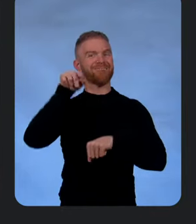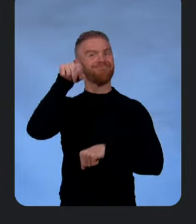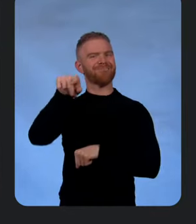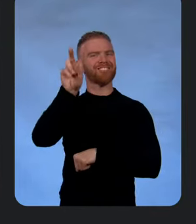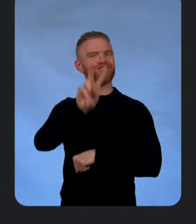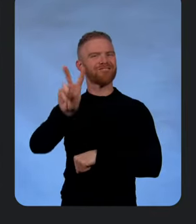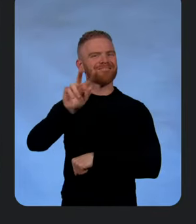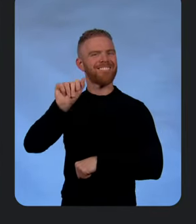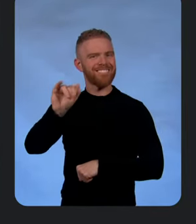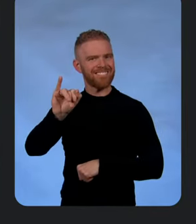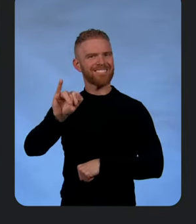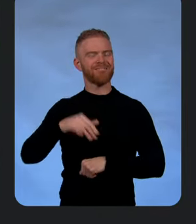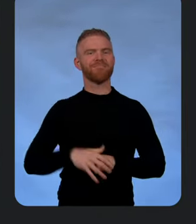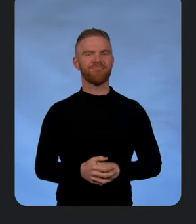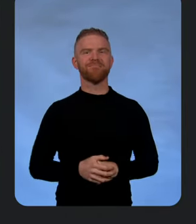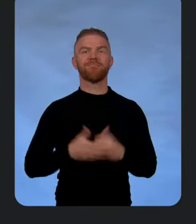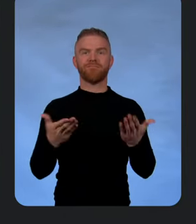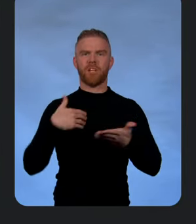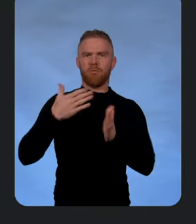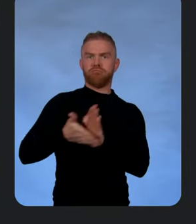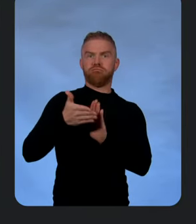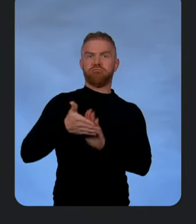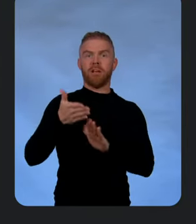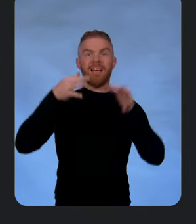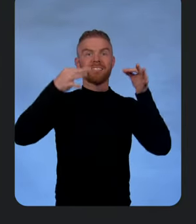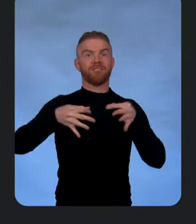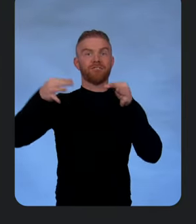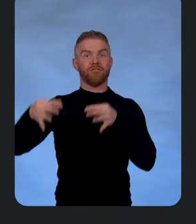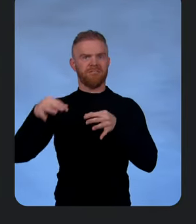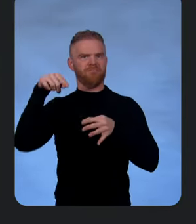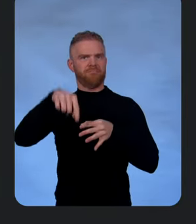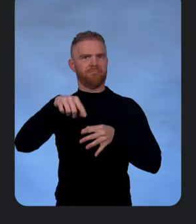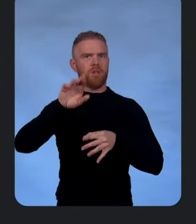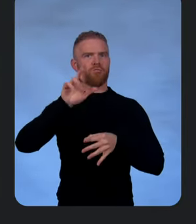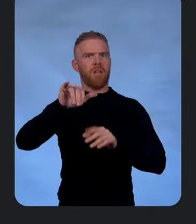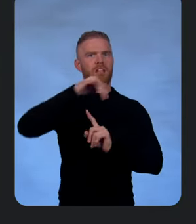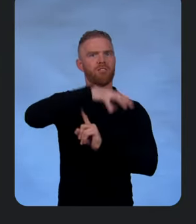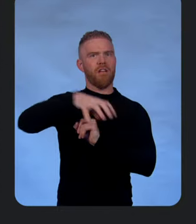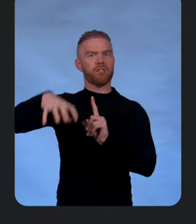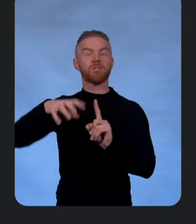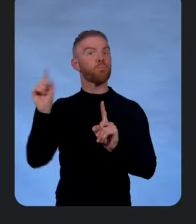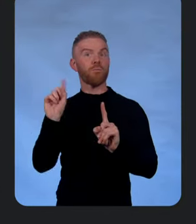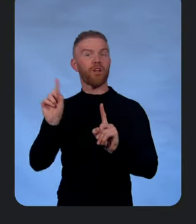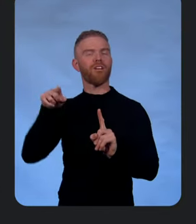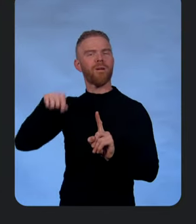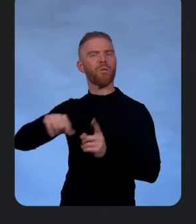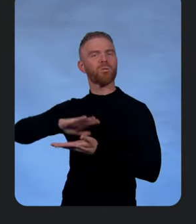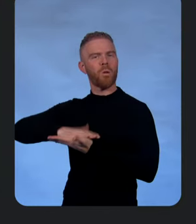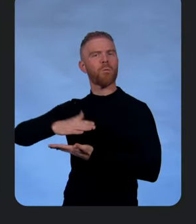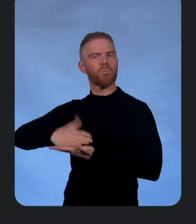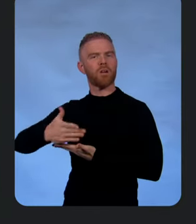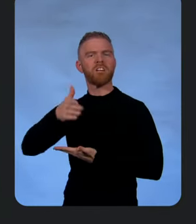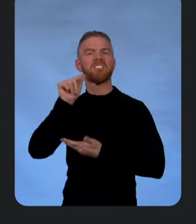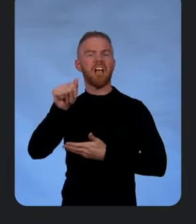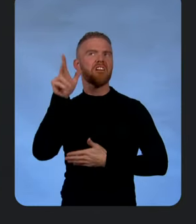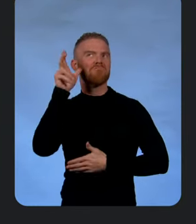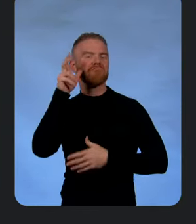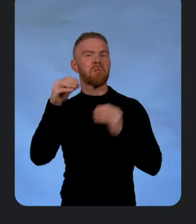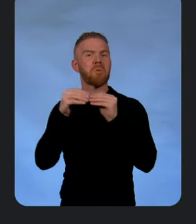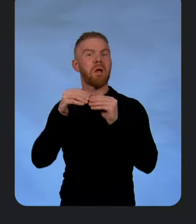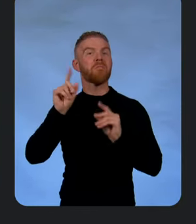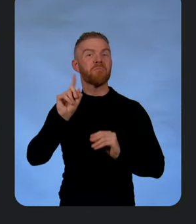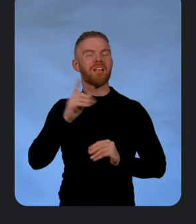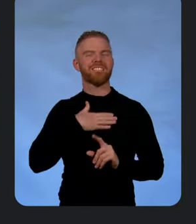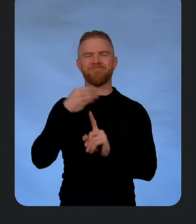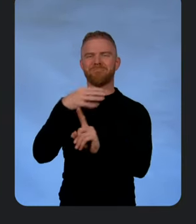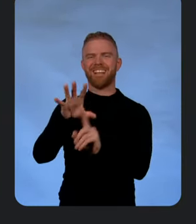Here we are running inference on our RAI cluster from a notebook. And if you want to hear more, you can join my spotlight session today.